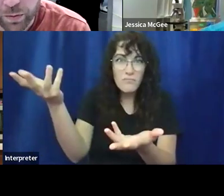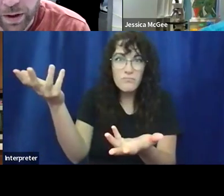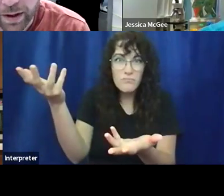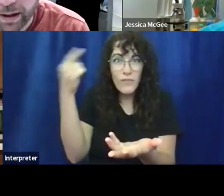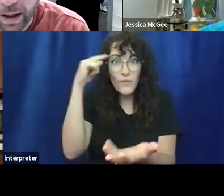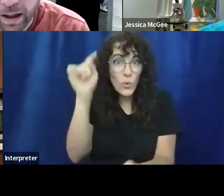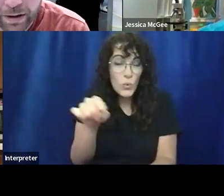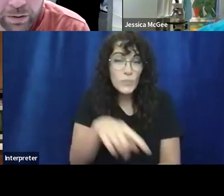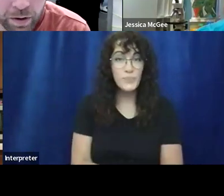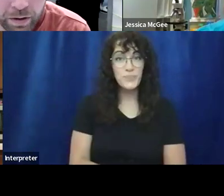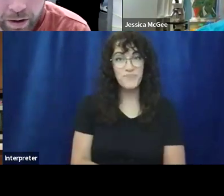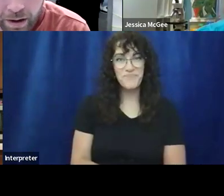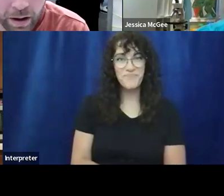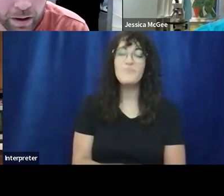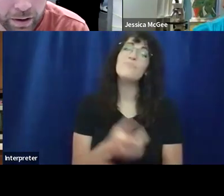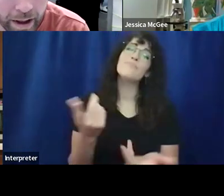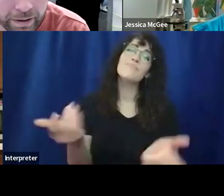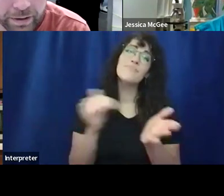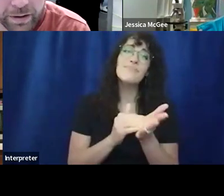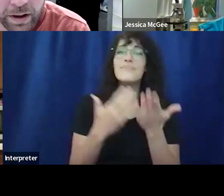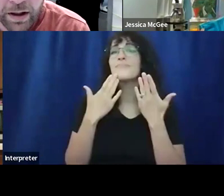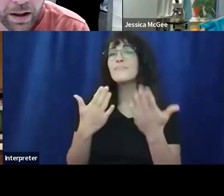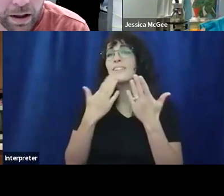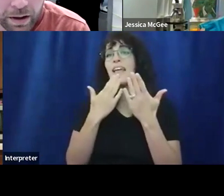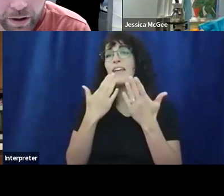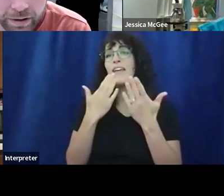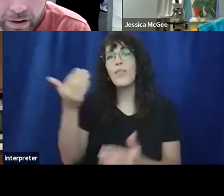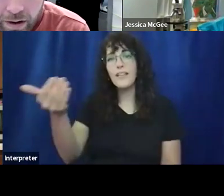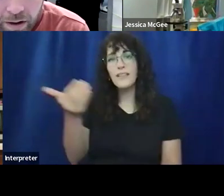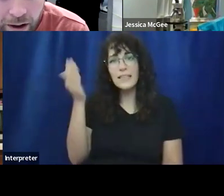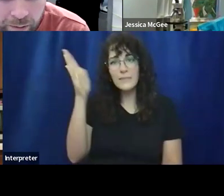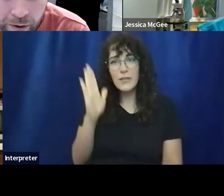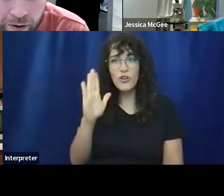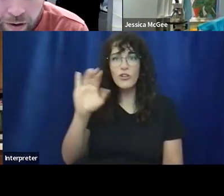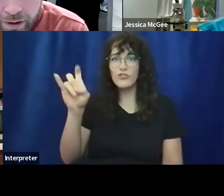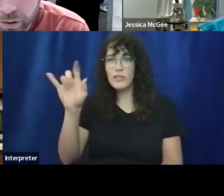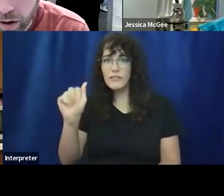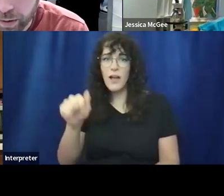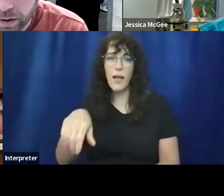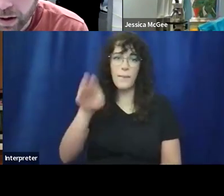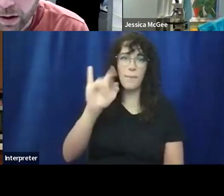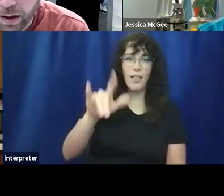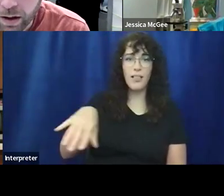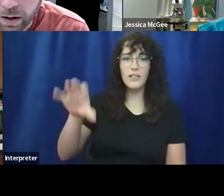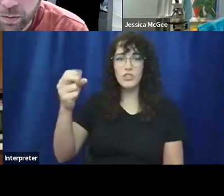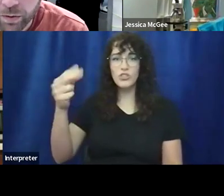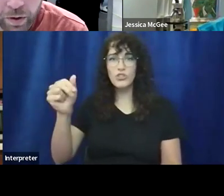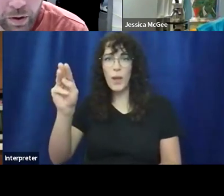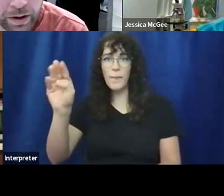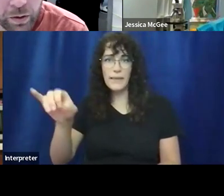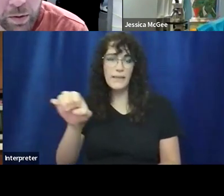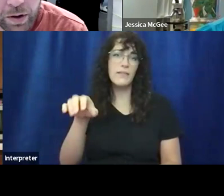for you. But again, I just want to thank our guests, uh, Jessica and Bill and Shami, um,